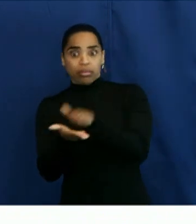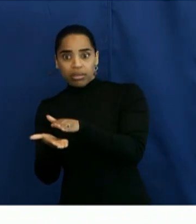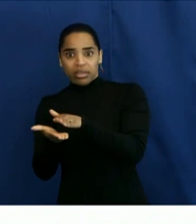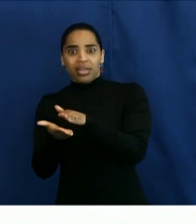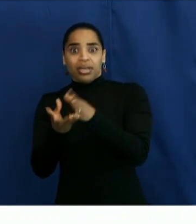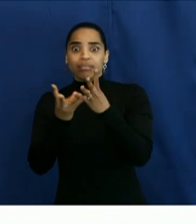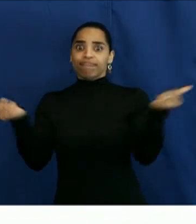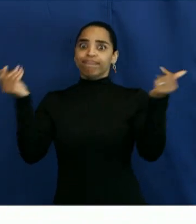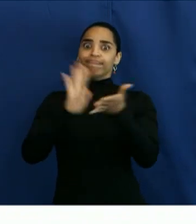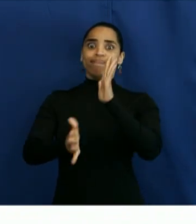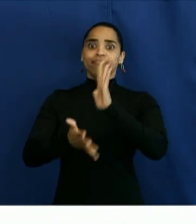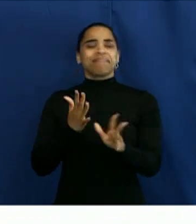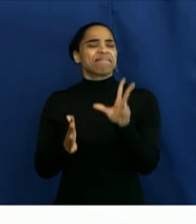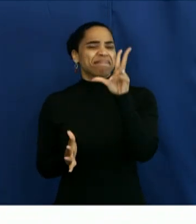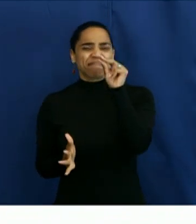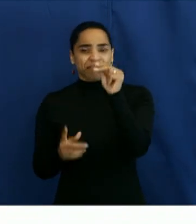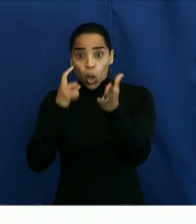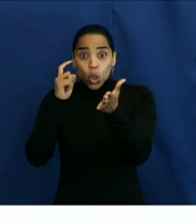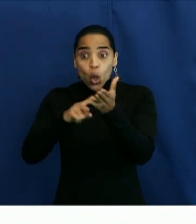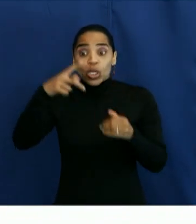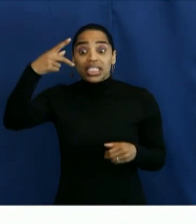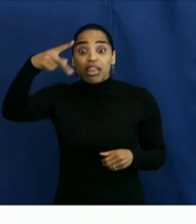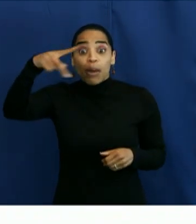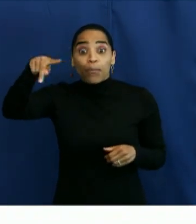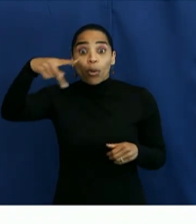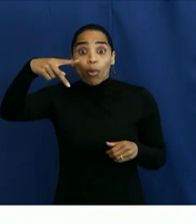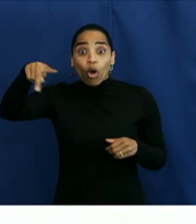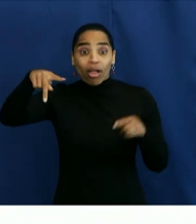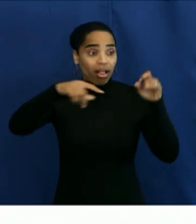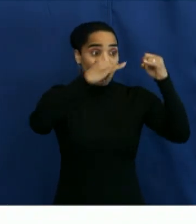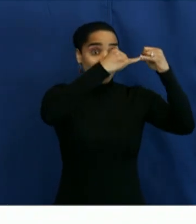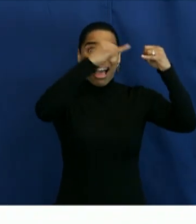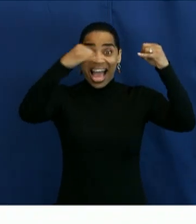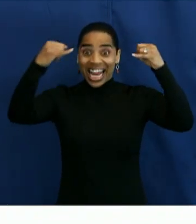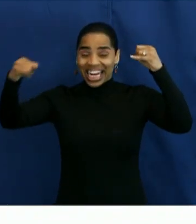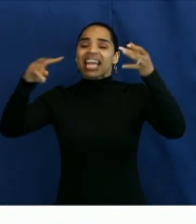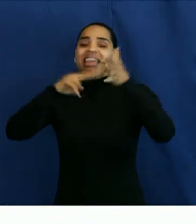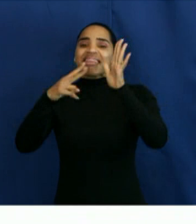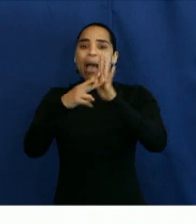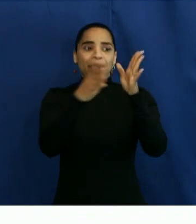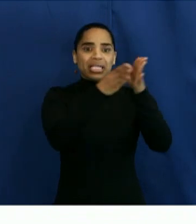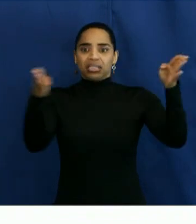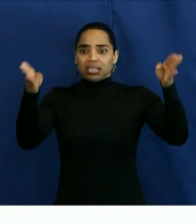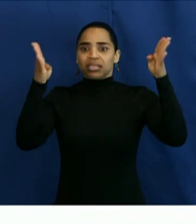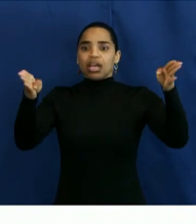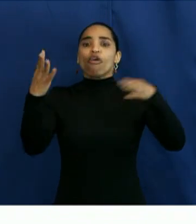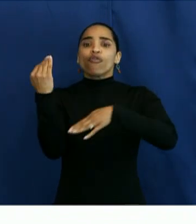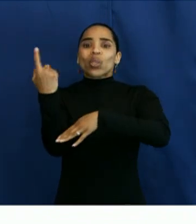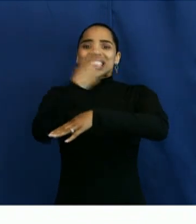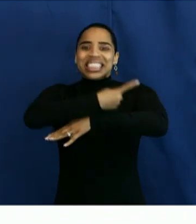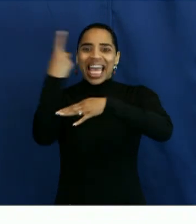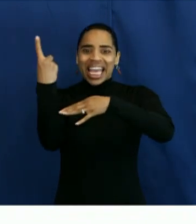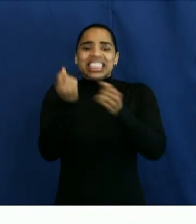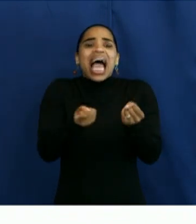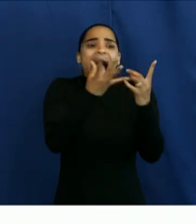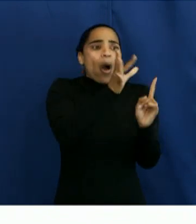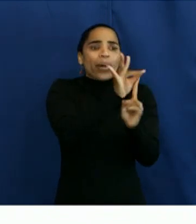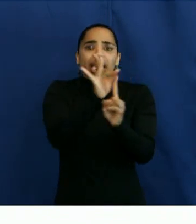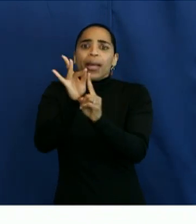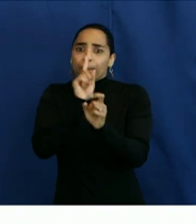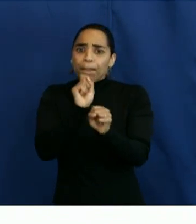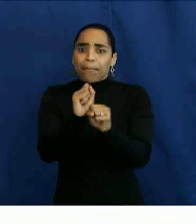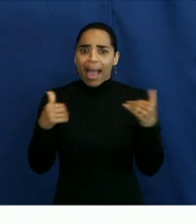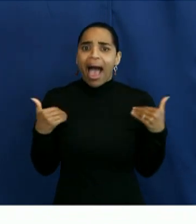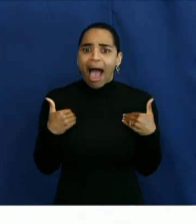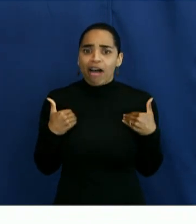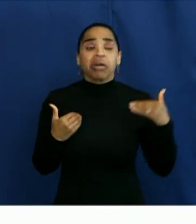over time. And what you see with that purple line there, that's the 14-day rolling percentage of positive average. That is holding very steady